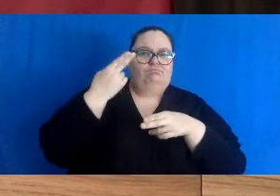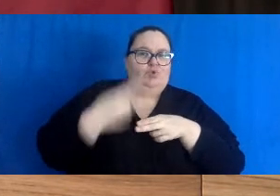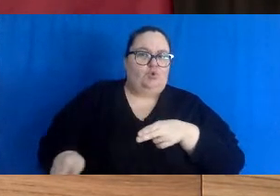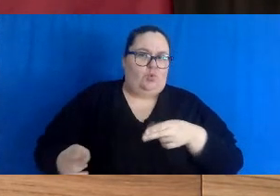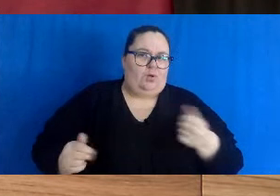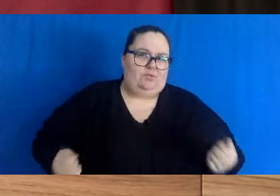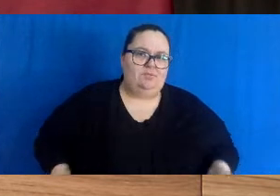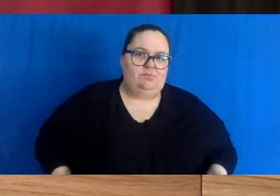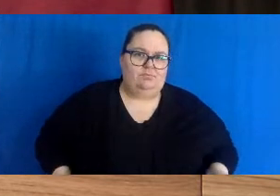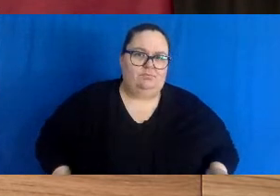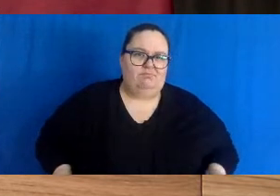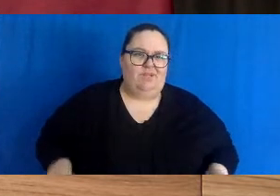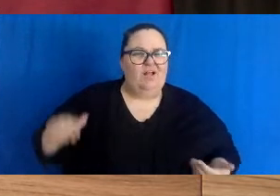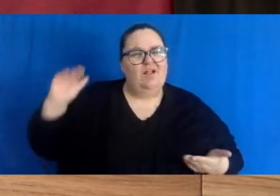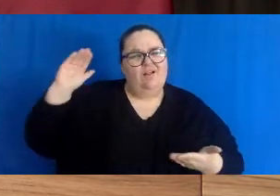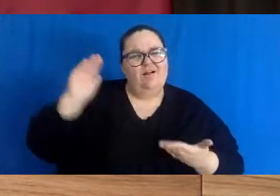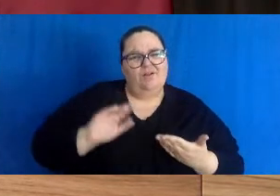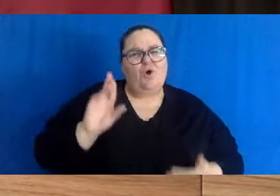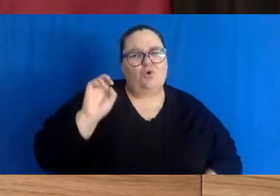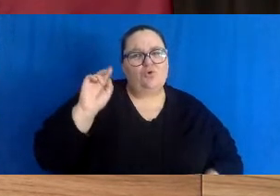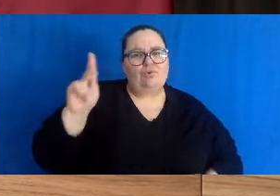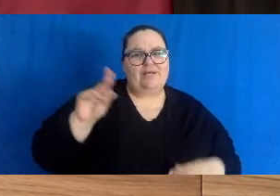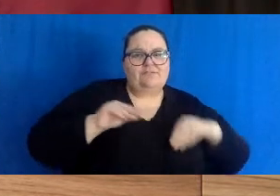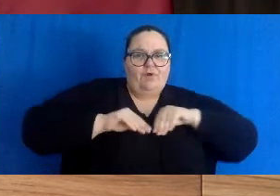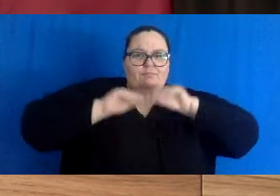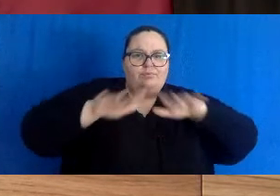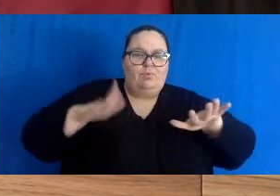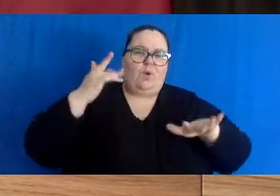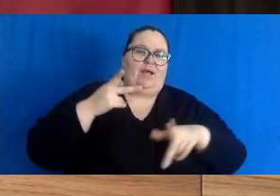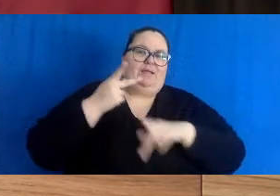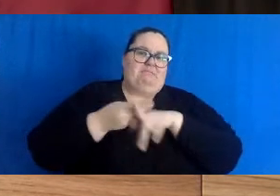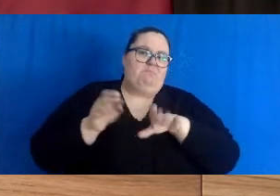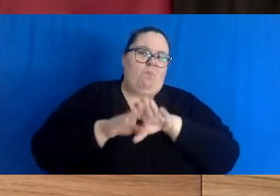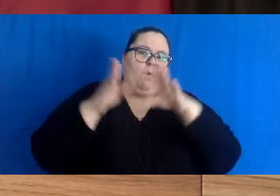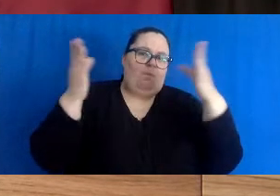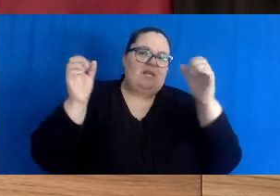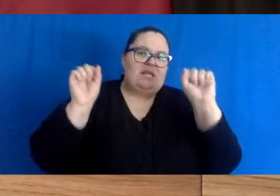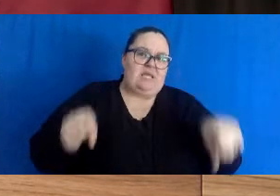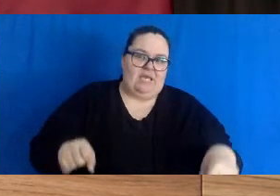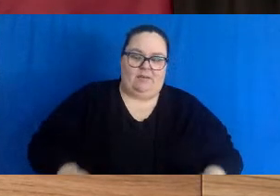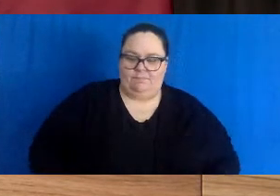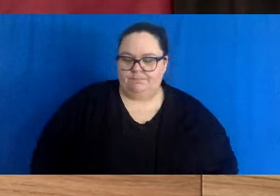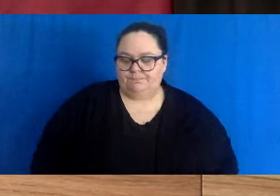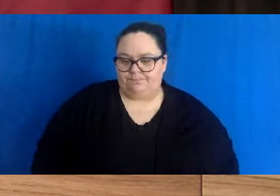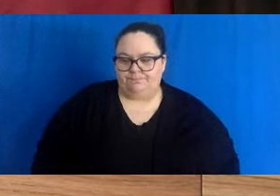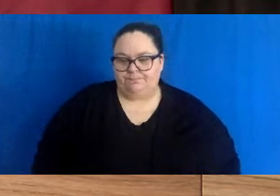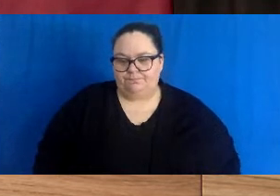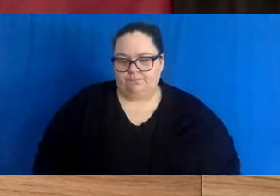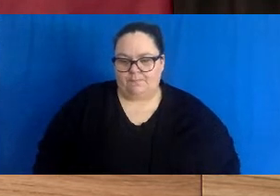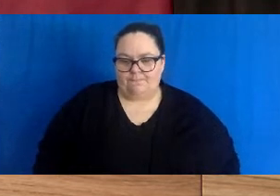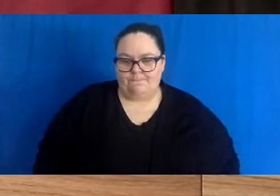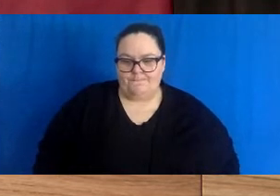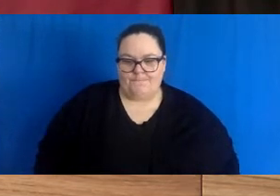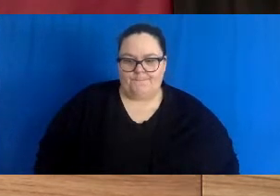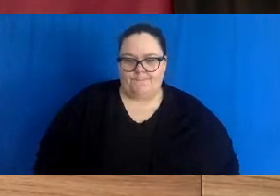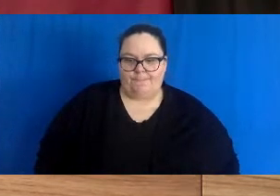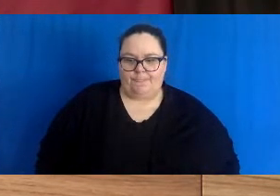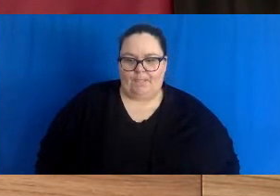it's a lower risk of transmission. And so that's why we're allowing retail to stay open. And the whole issue around changing our